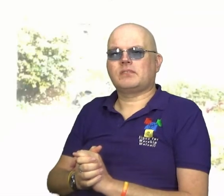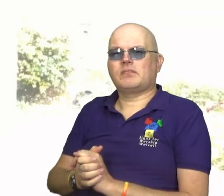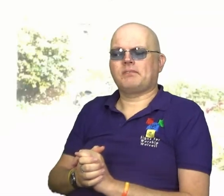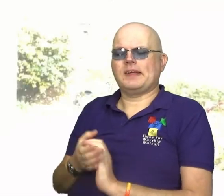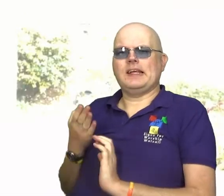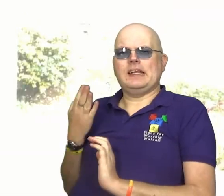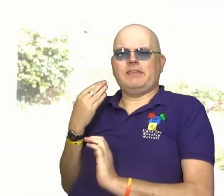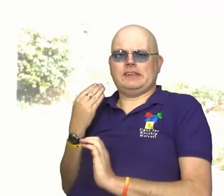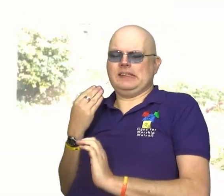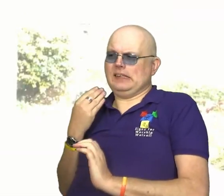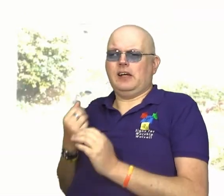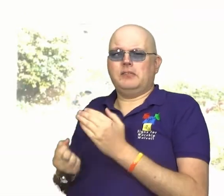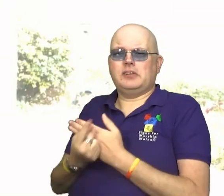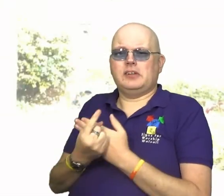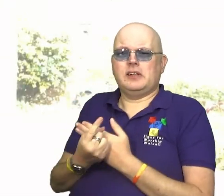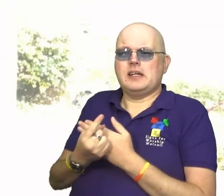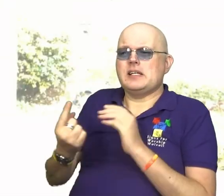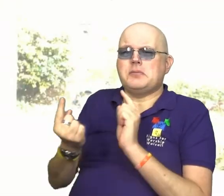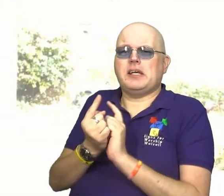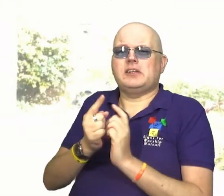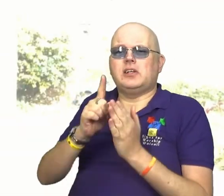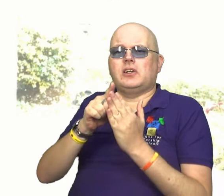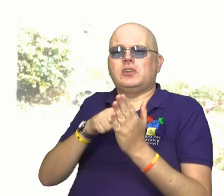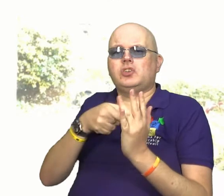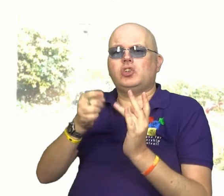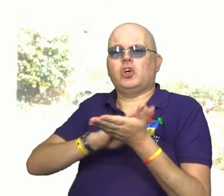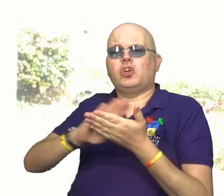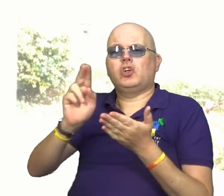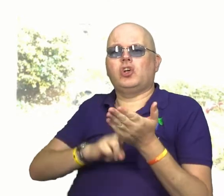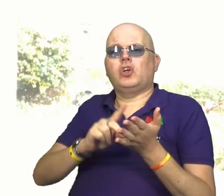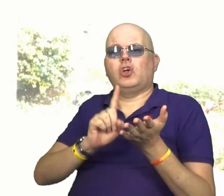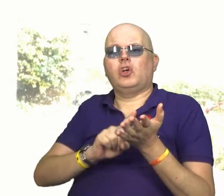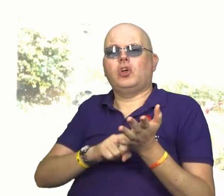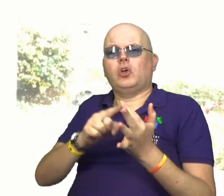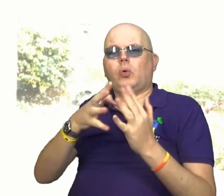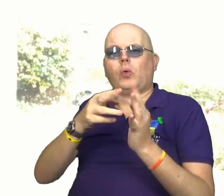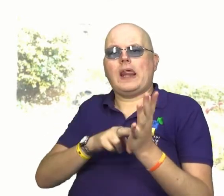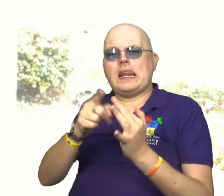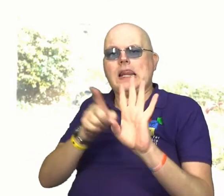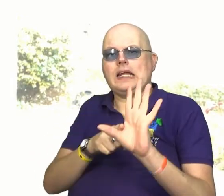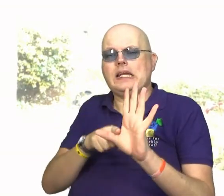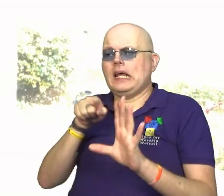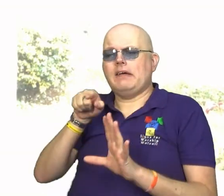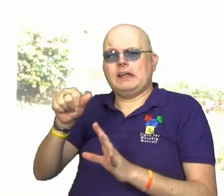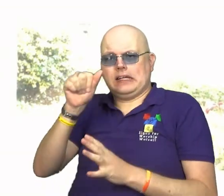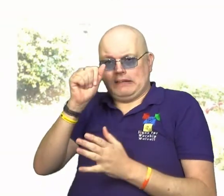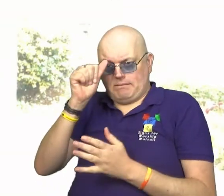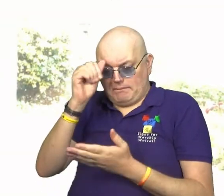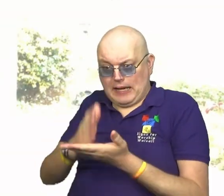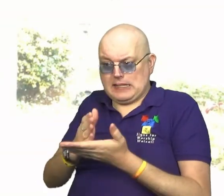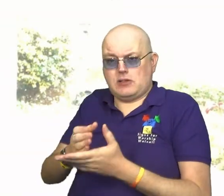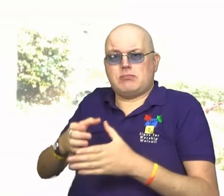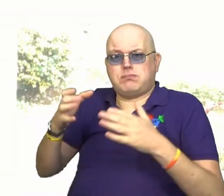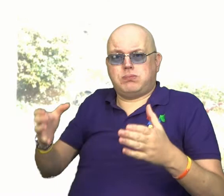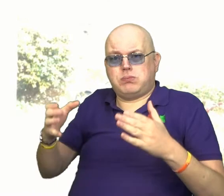I recently had the opportunity to meet up with John Llewellyn to record a testimony video about how his faith has grown